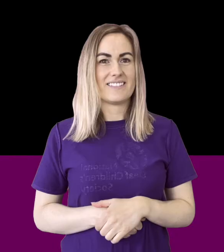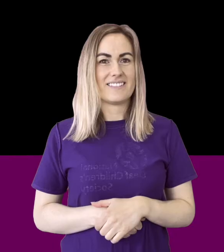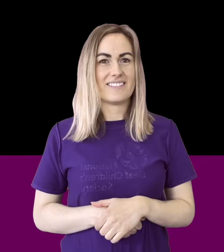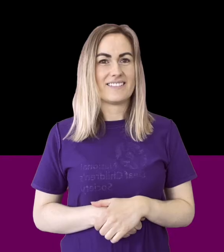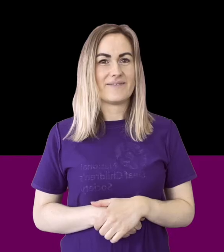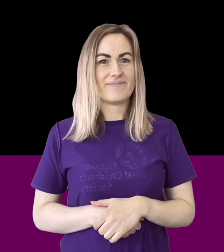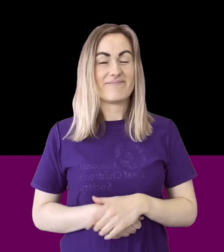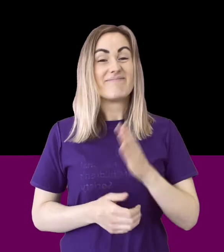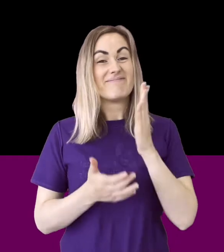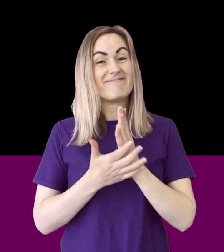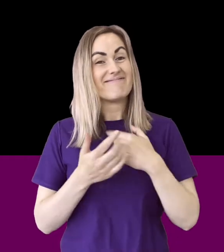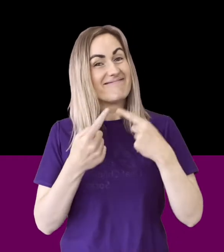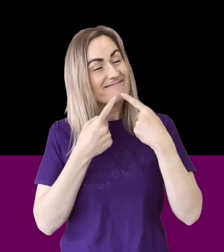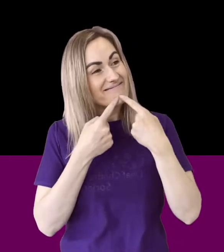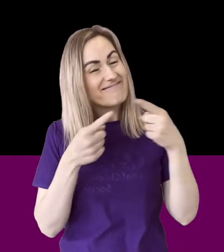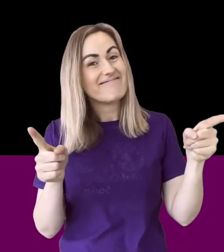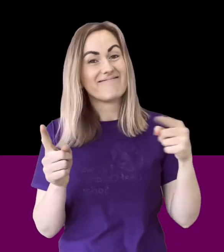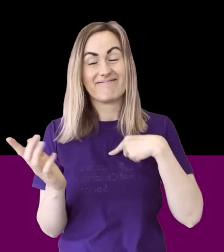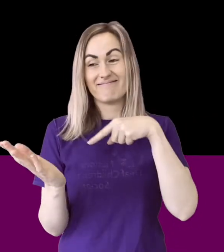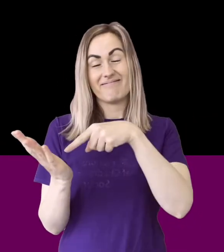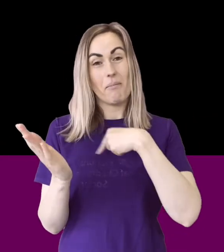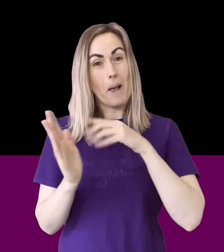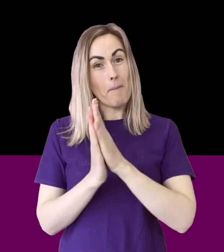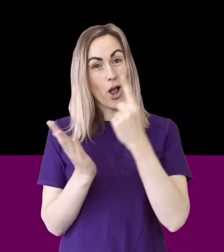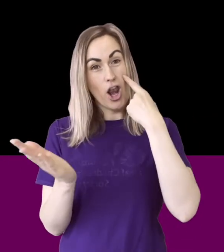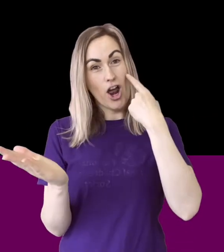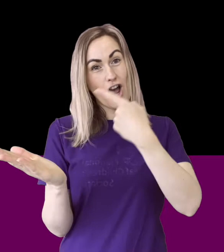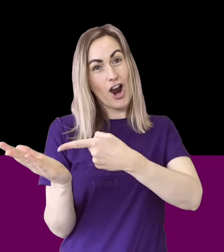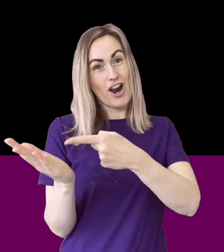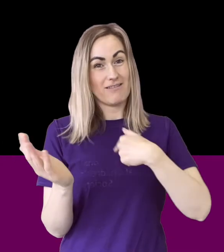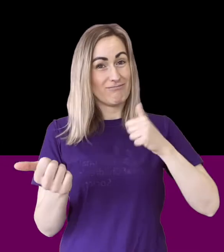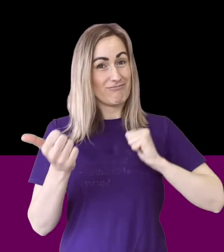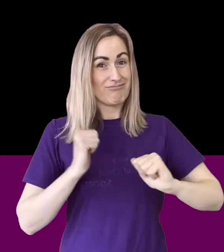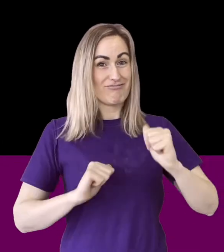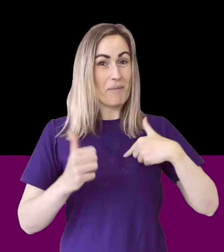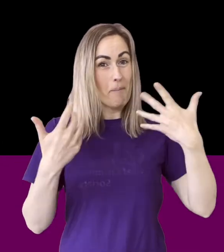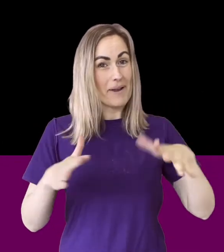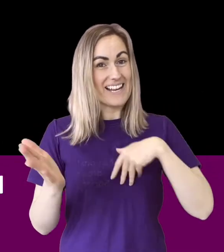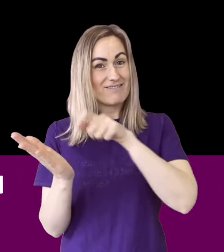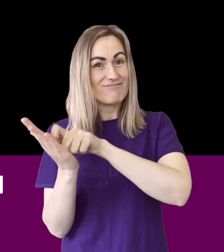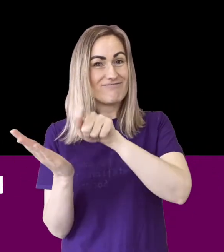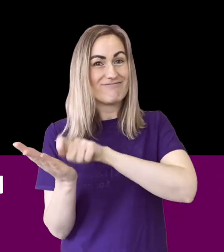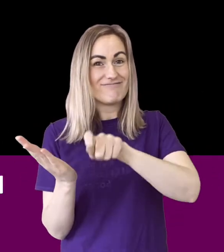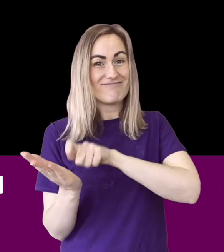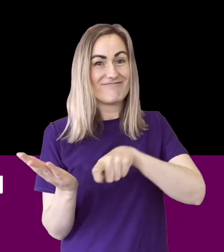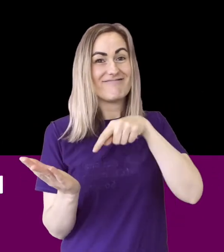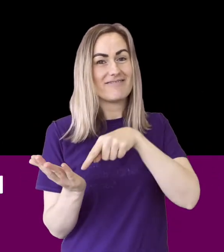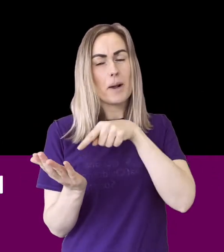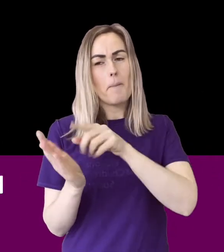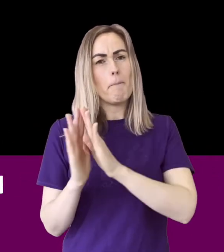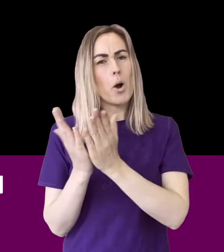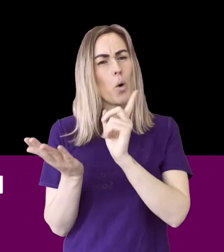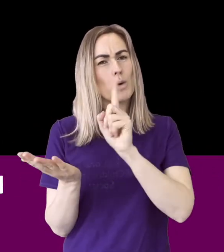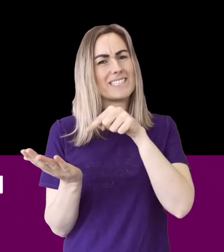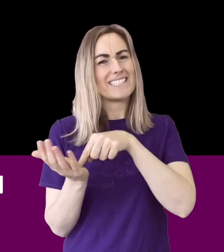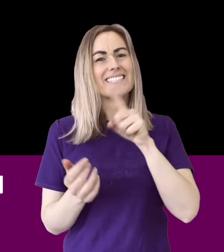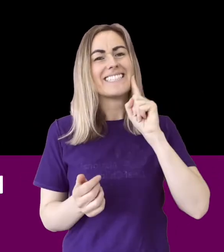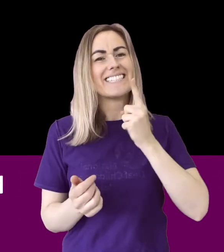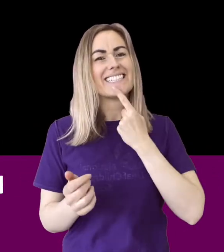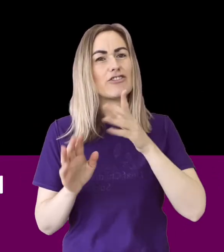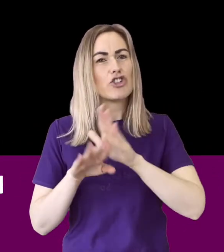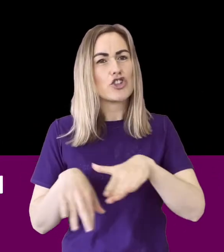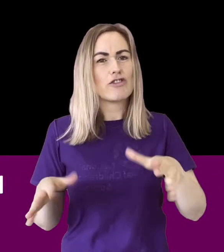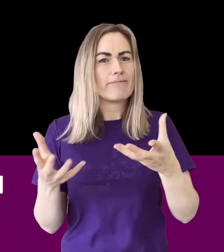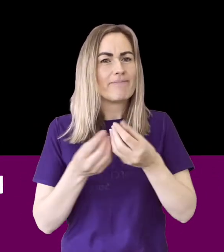I think it's being able to look at my book and saying that I've wrote that and that it's a book that hearing